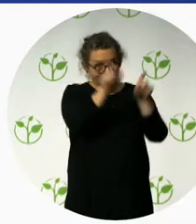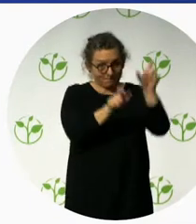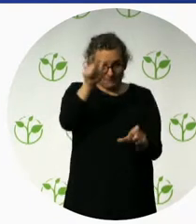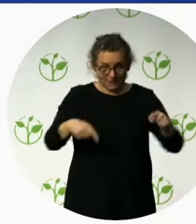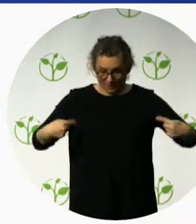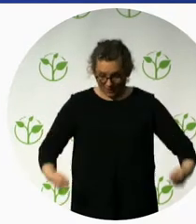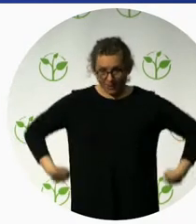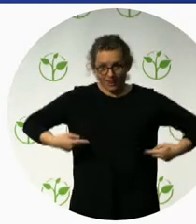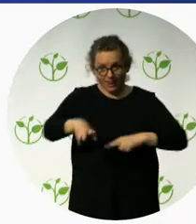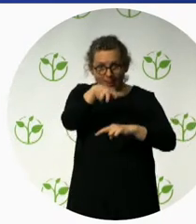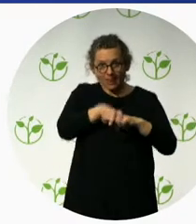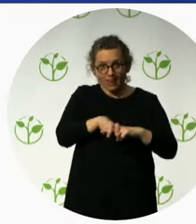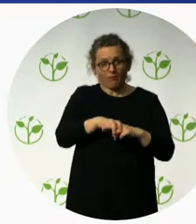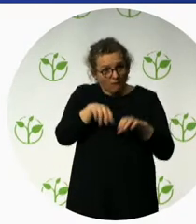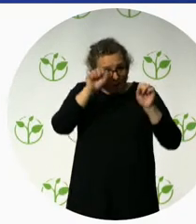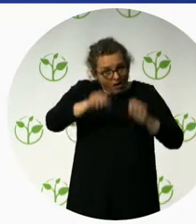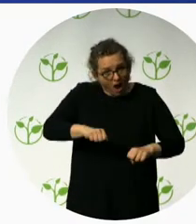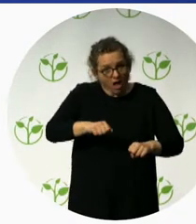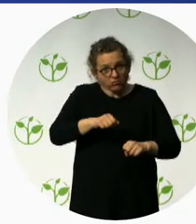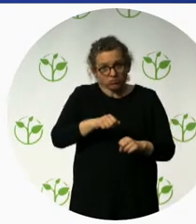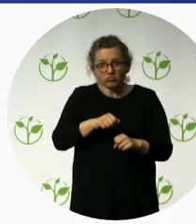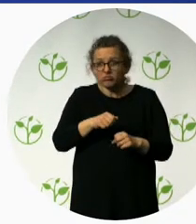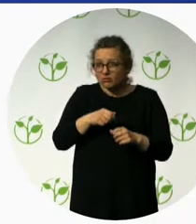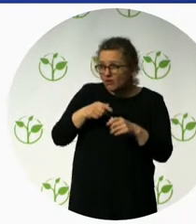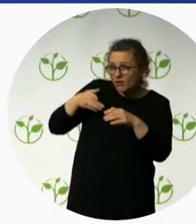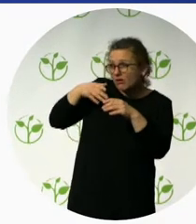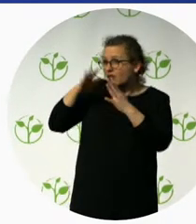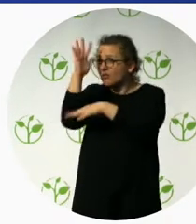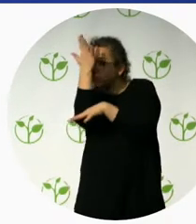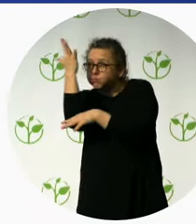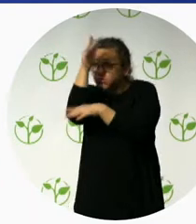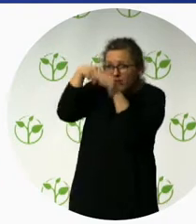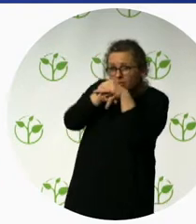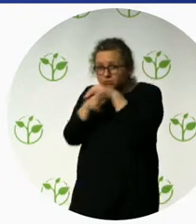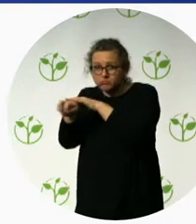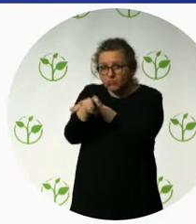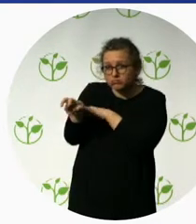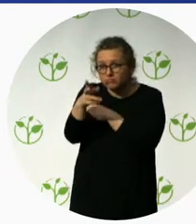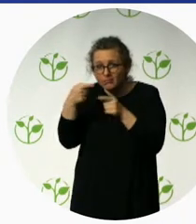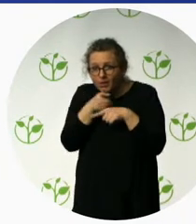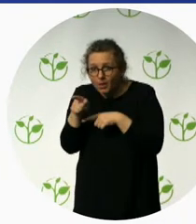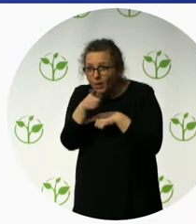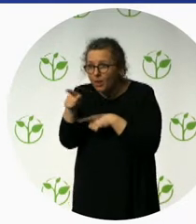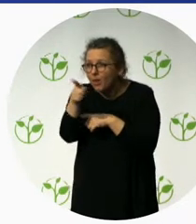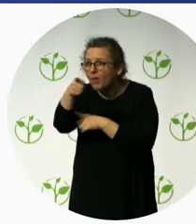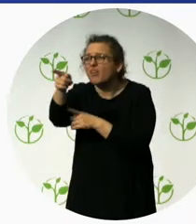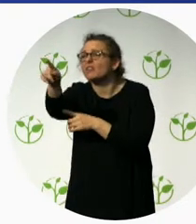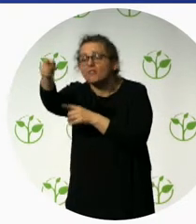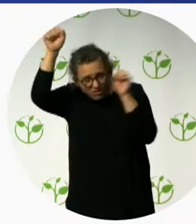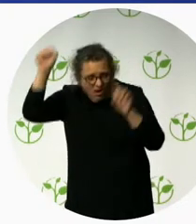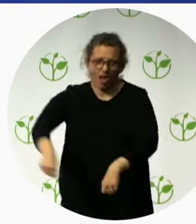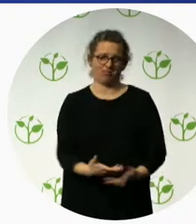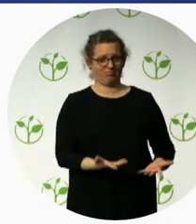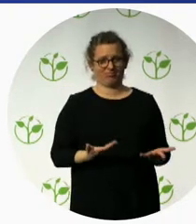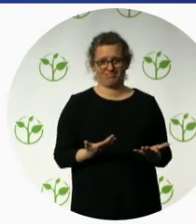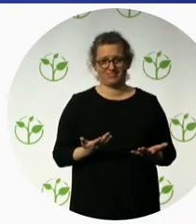to make remote places accessible is key to our company's vision. Here, you can see a group of people